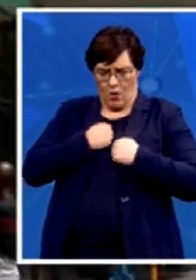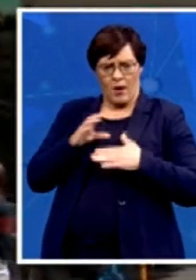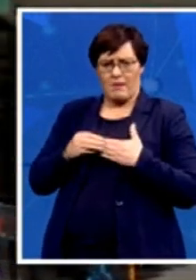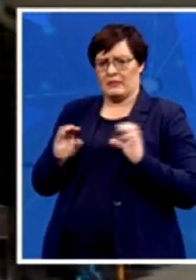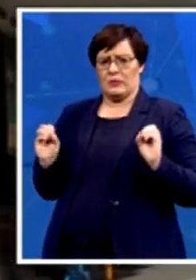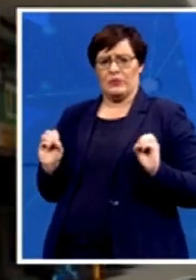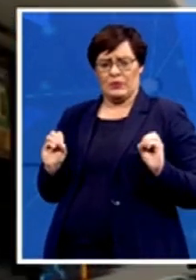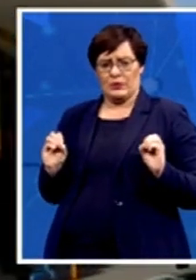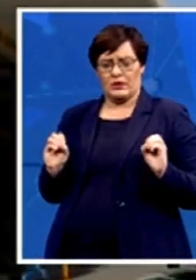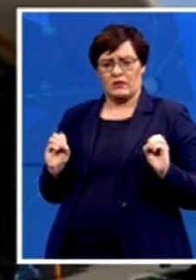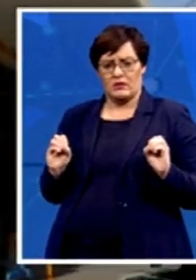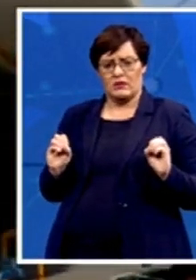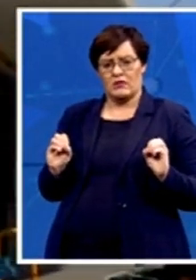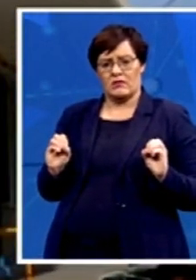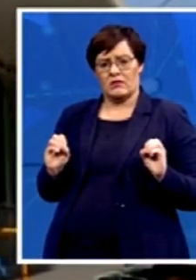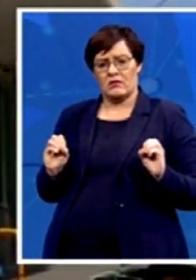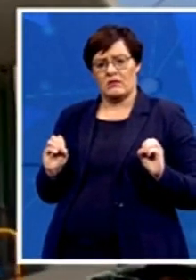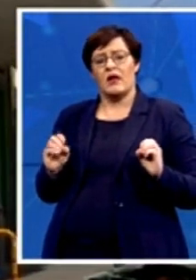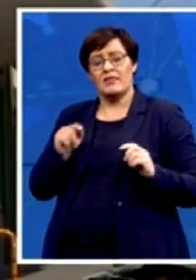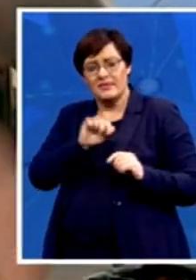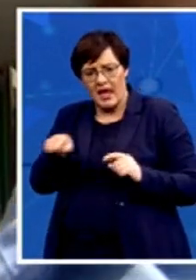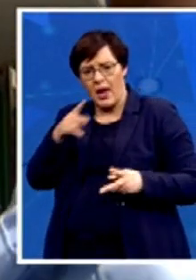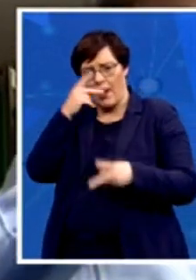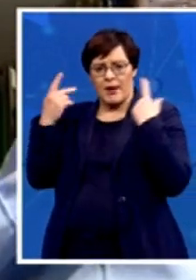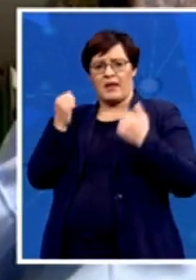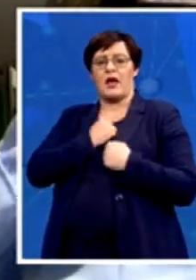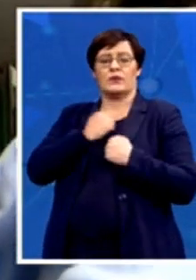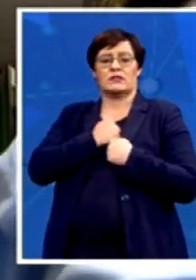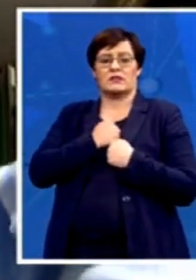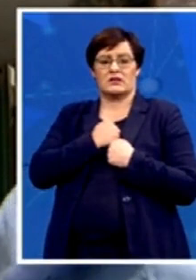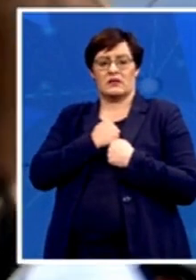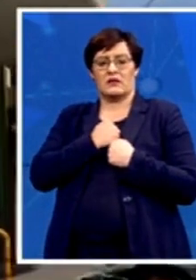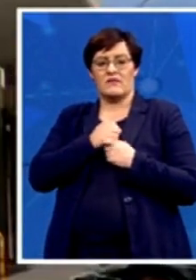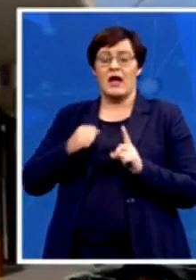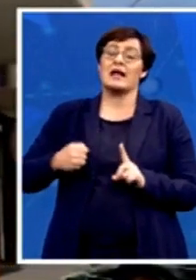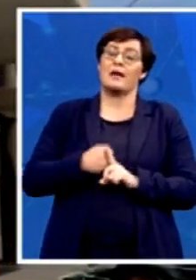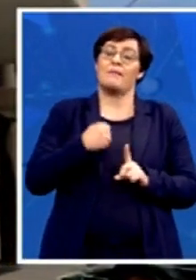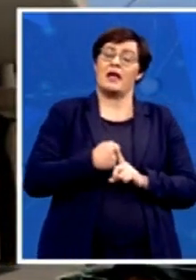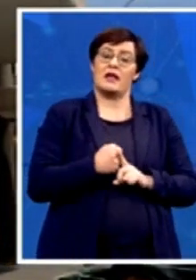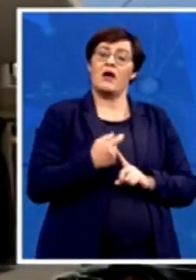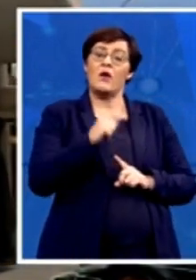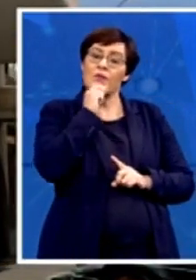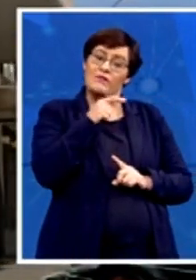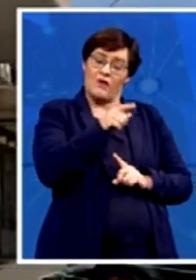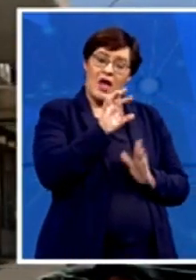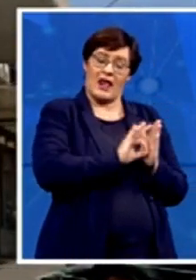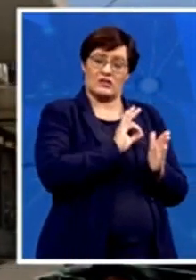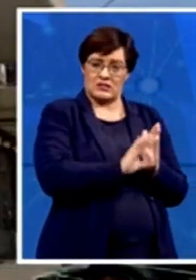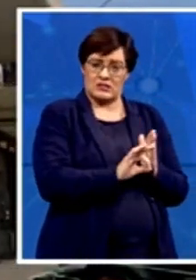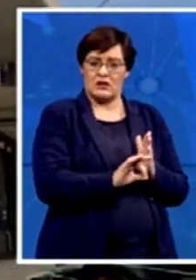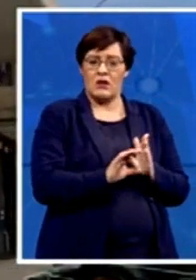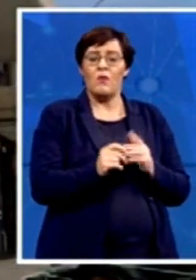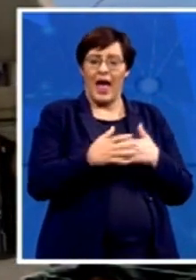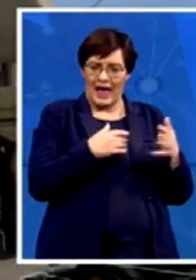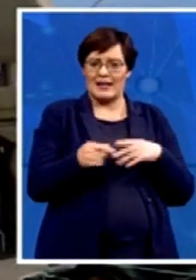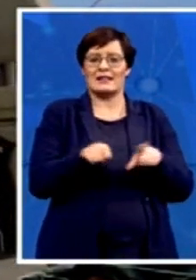they are our enemies. And then as we are campaigning and fighting for these elections, we will treat them as such. we want